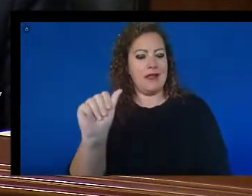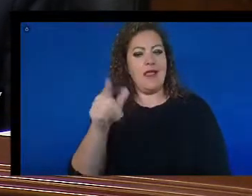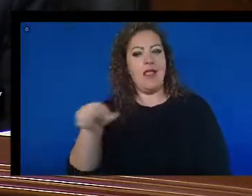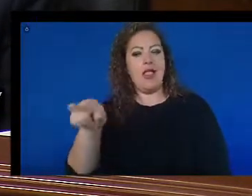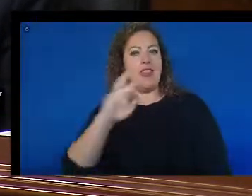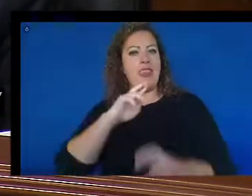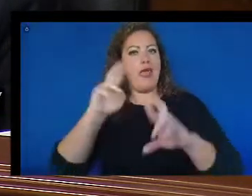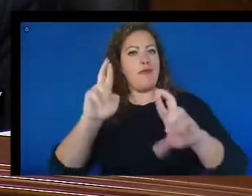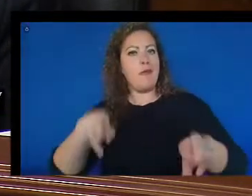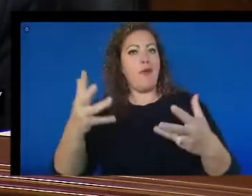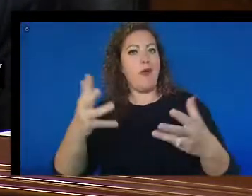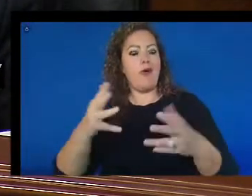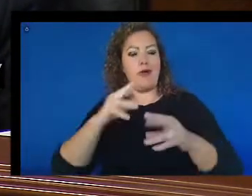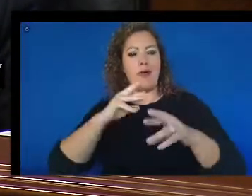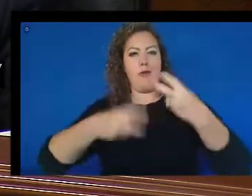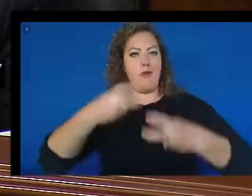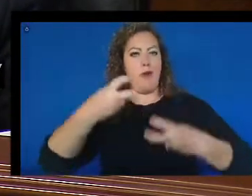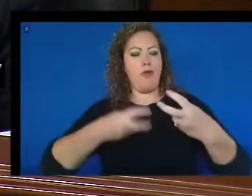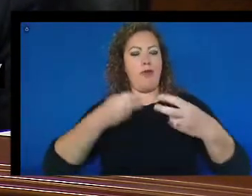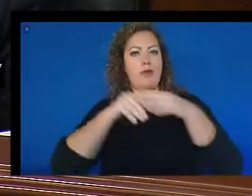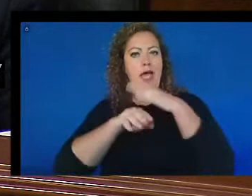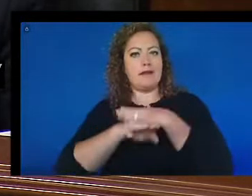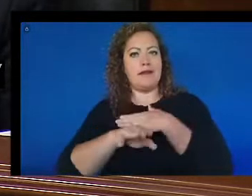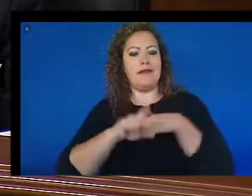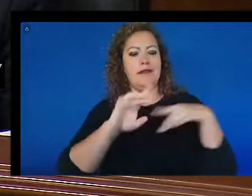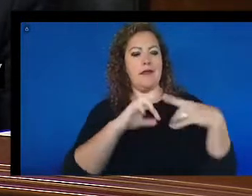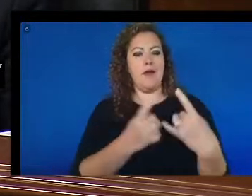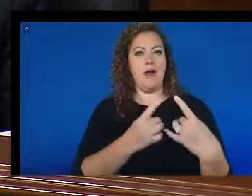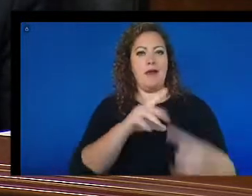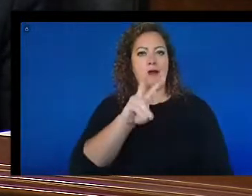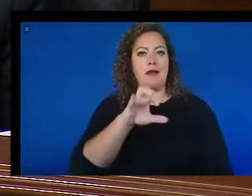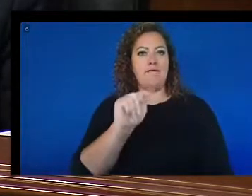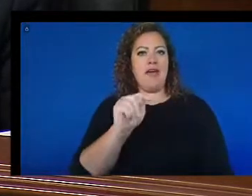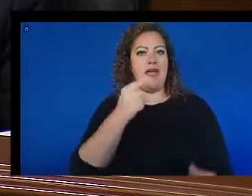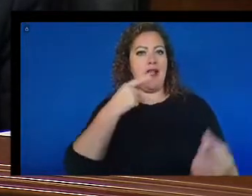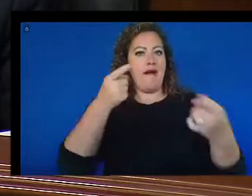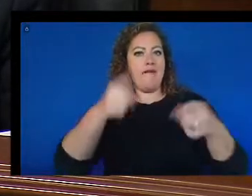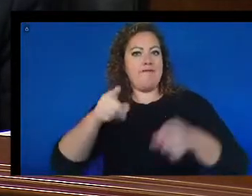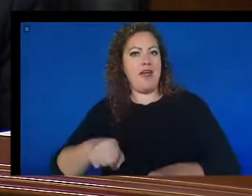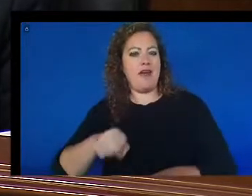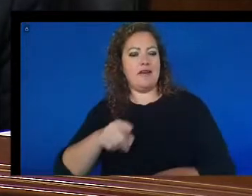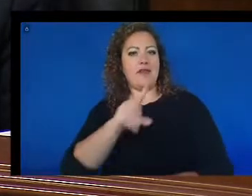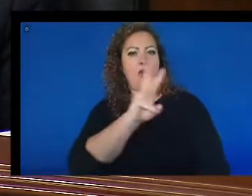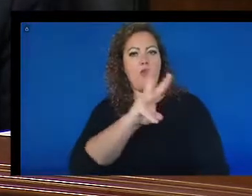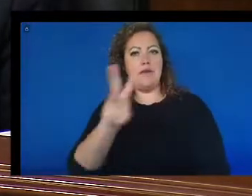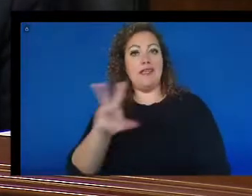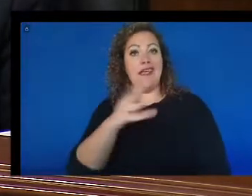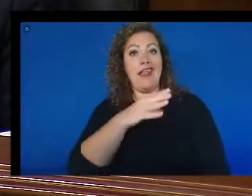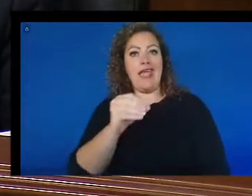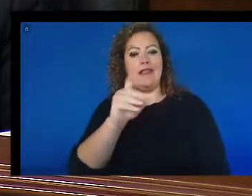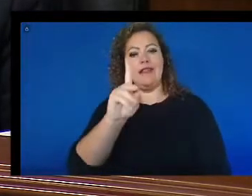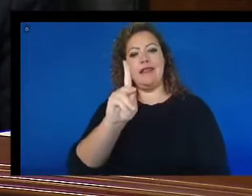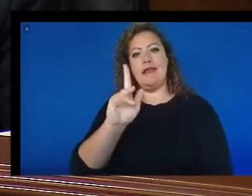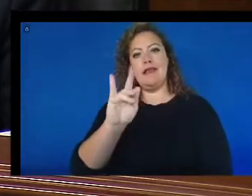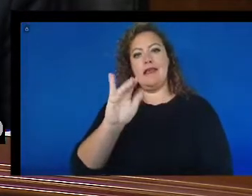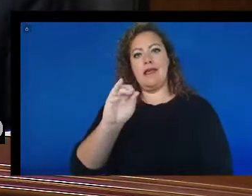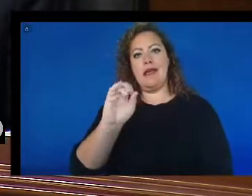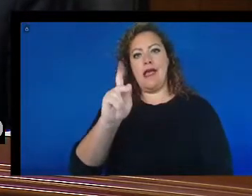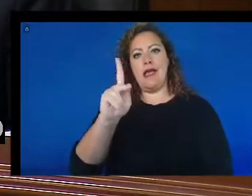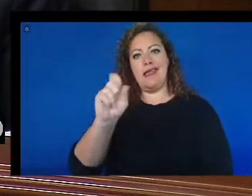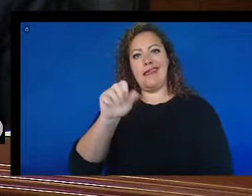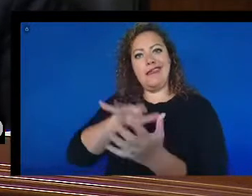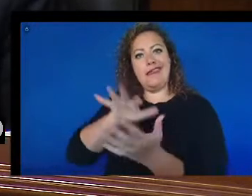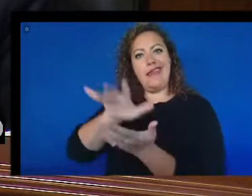problems accessing the Department of Veterans Affairs' websites and kiosks. In response, I worked